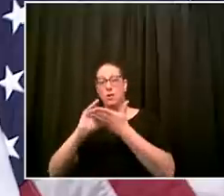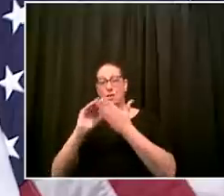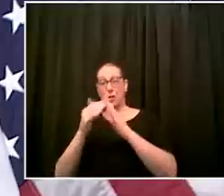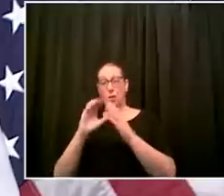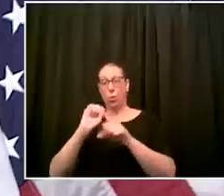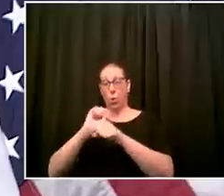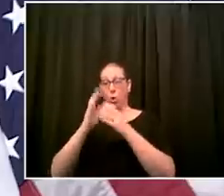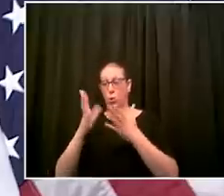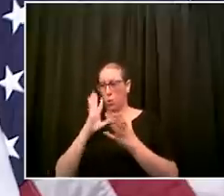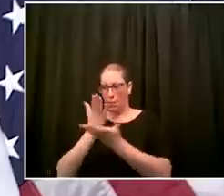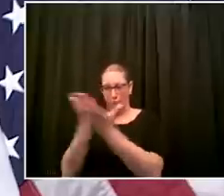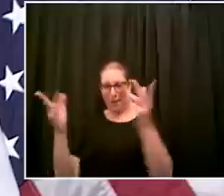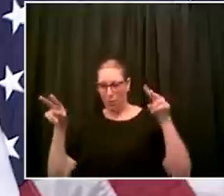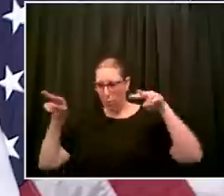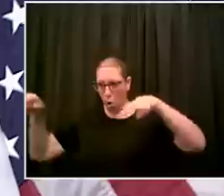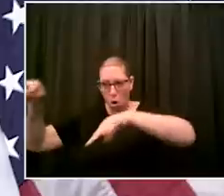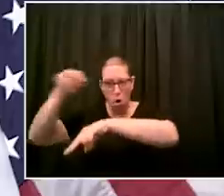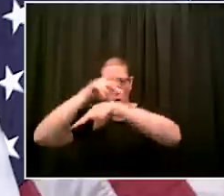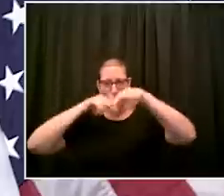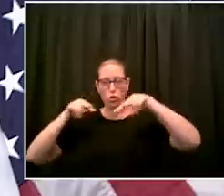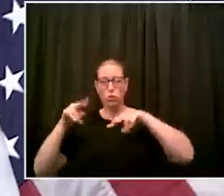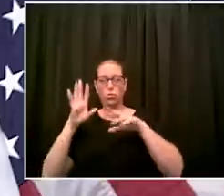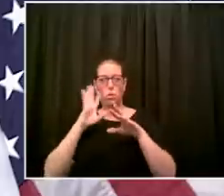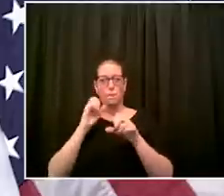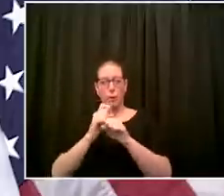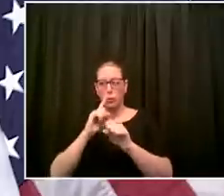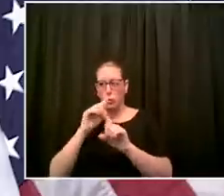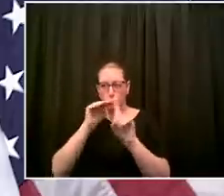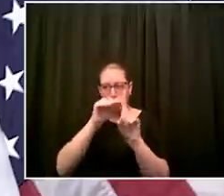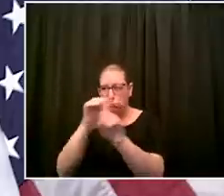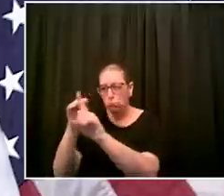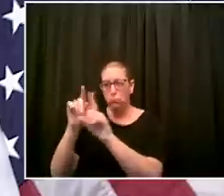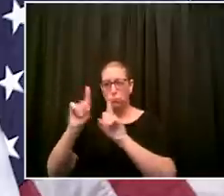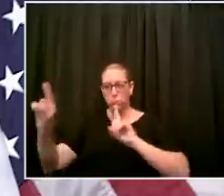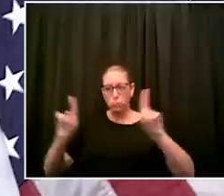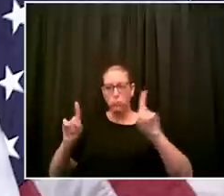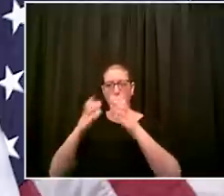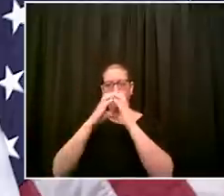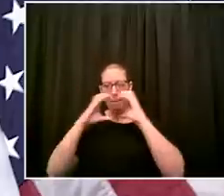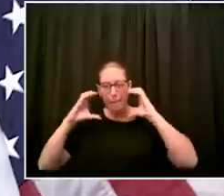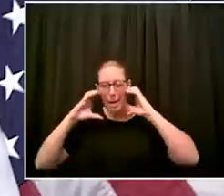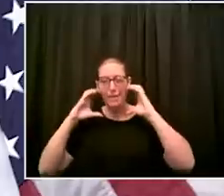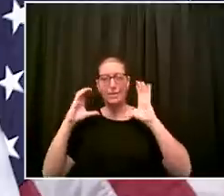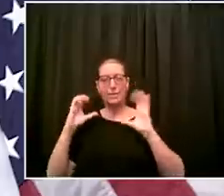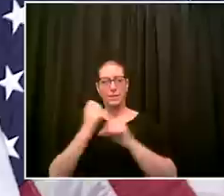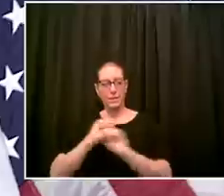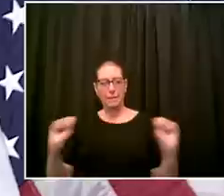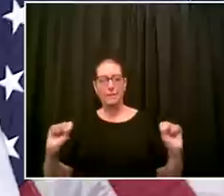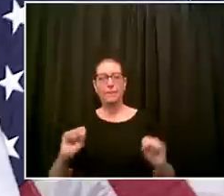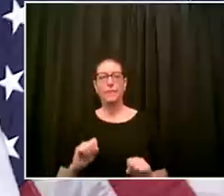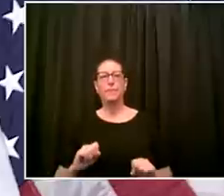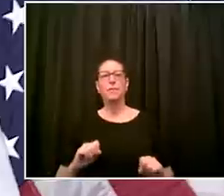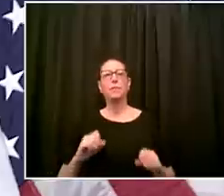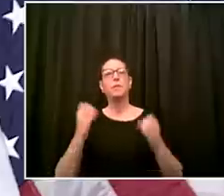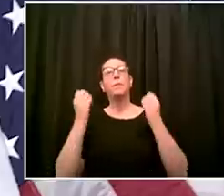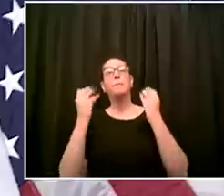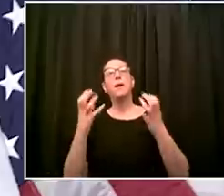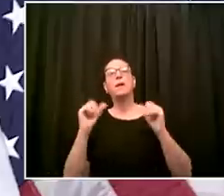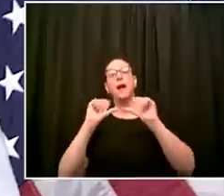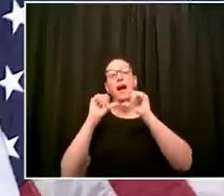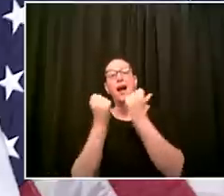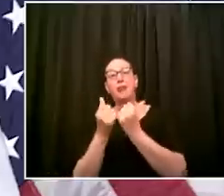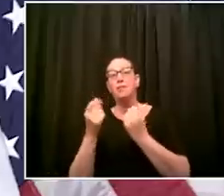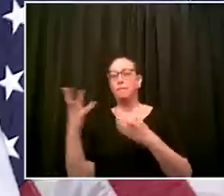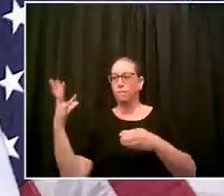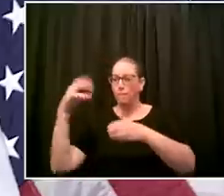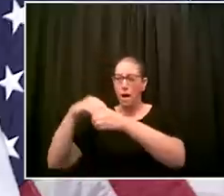great group of parks department and uh dep and dot workers in flushing meadow park on saturday and we were giving out